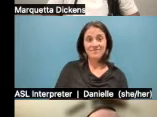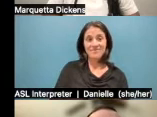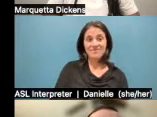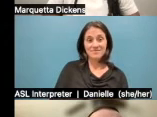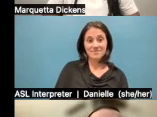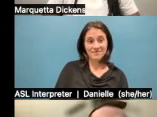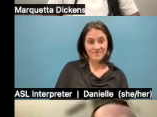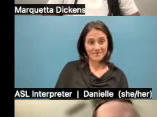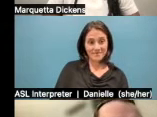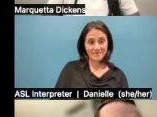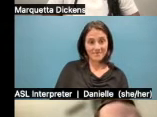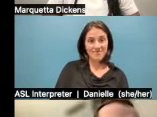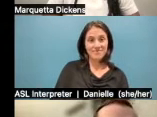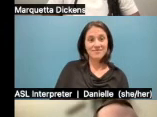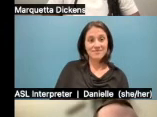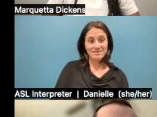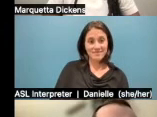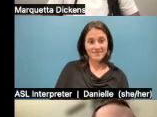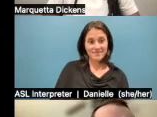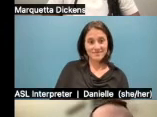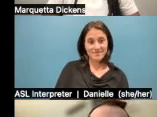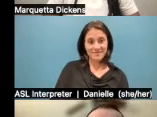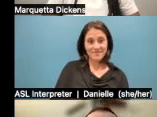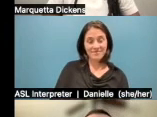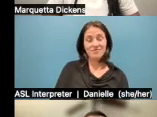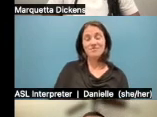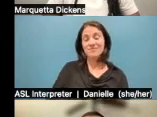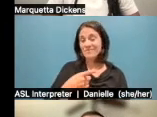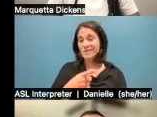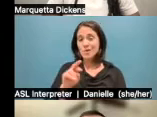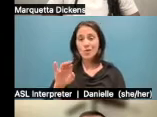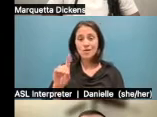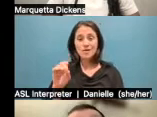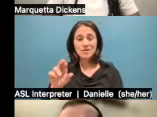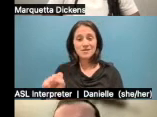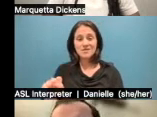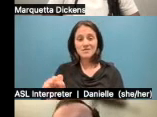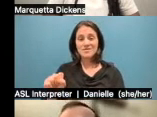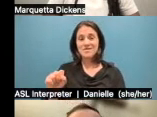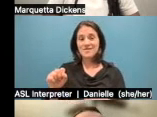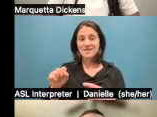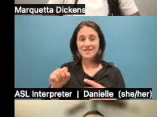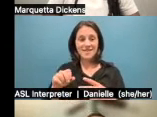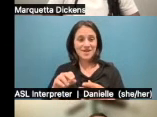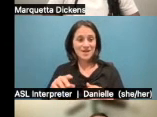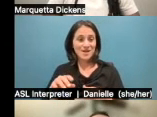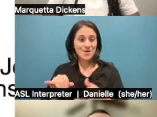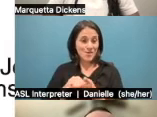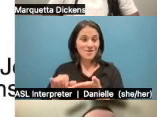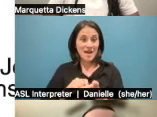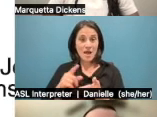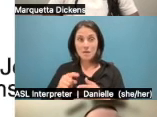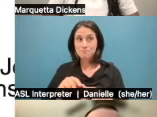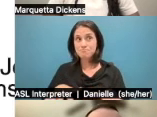And, uh, there's, you know, Reuters, Washington post and the New York times, um, and the record scratch anyways, next slide,